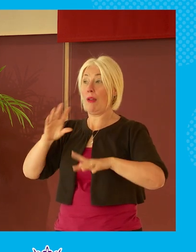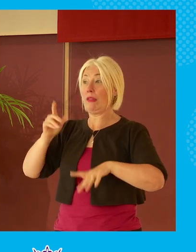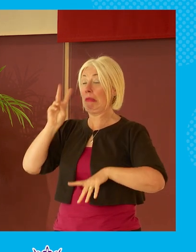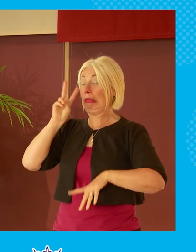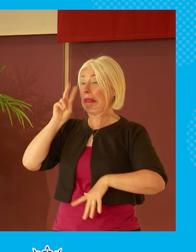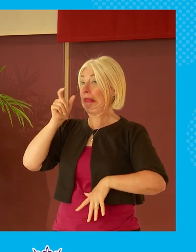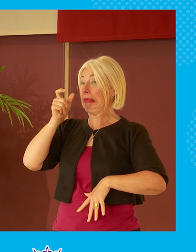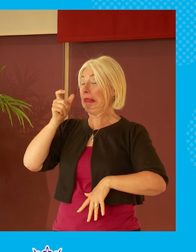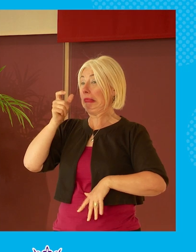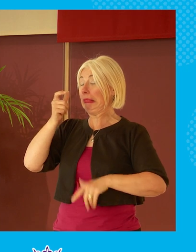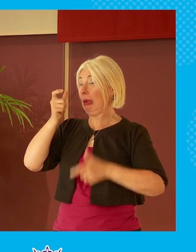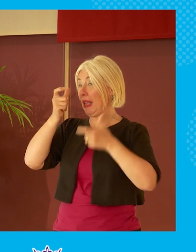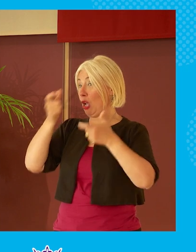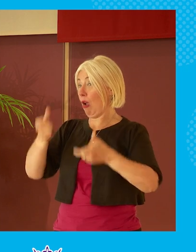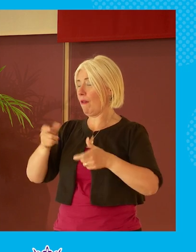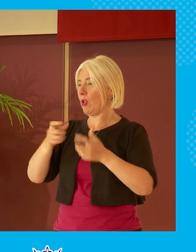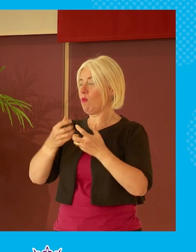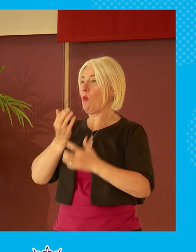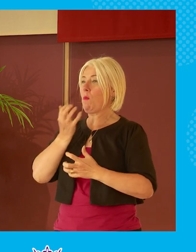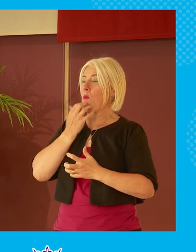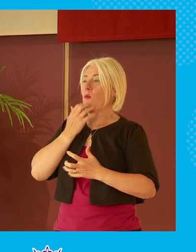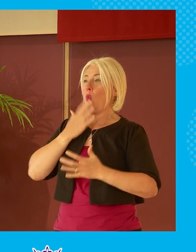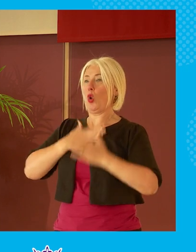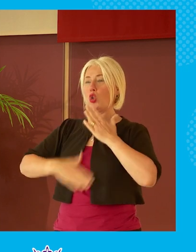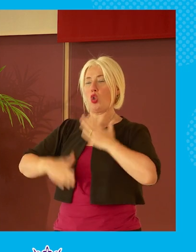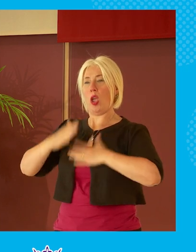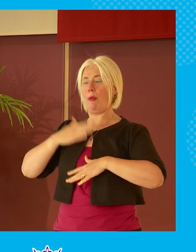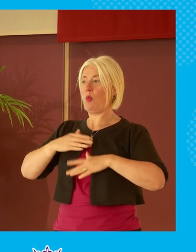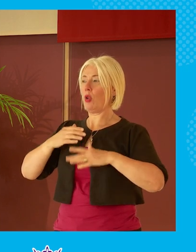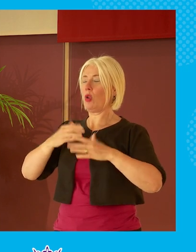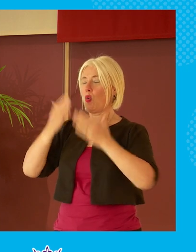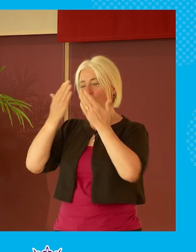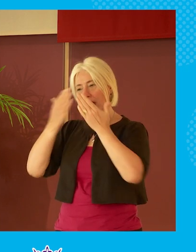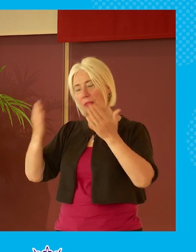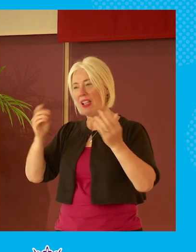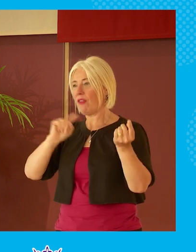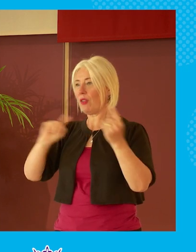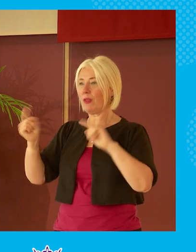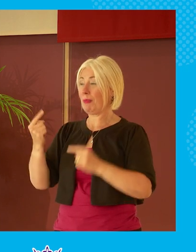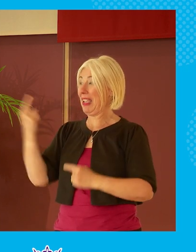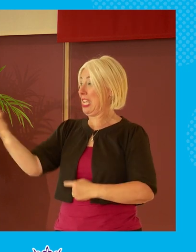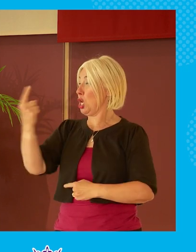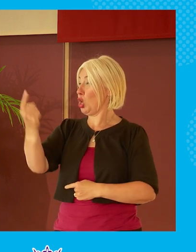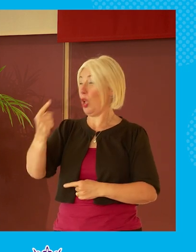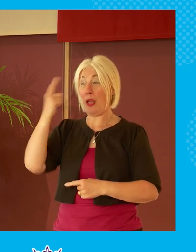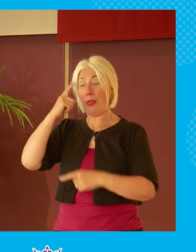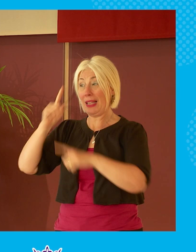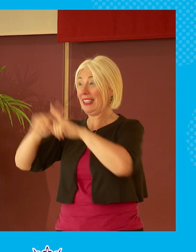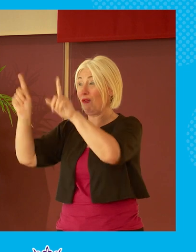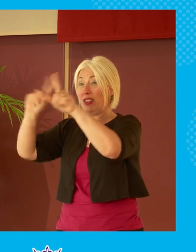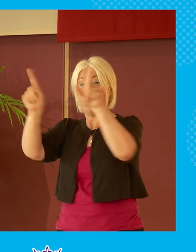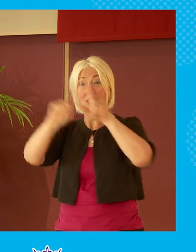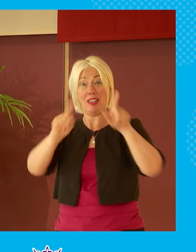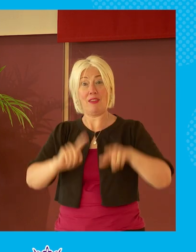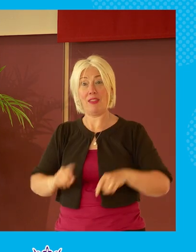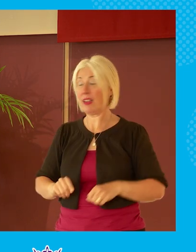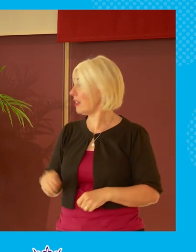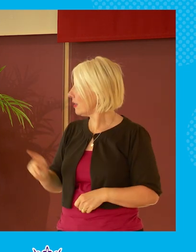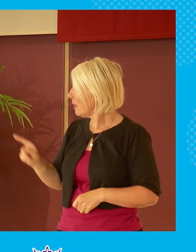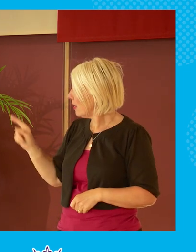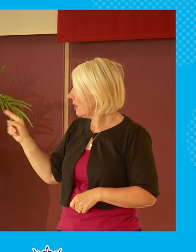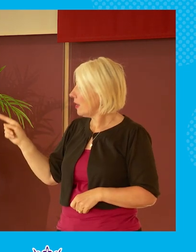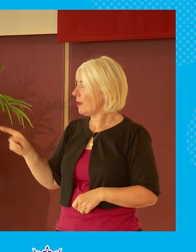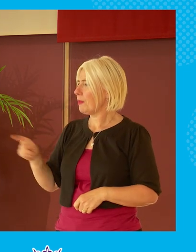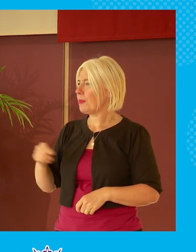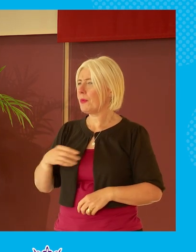because as i say the tolerance of of what is respectful debate is going to differ from one member to another and i think my favorite sneaky line is